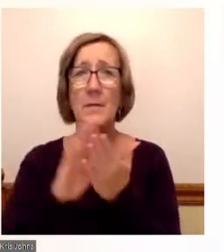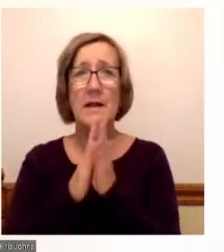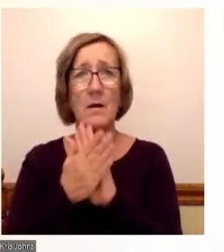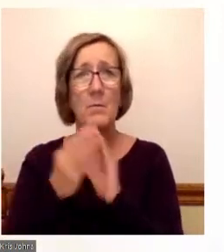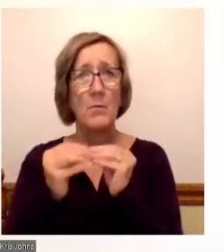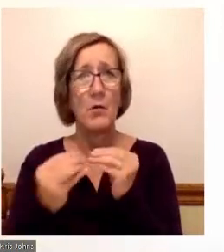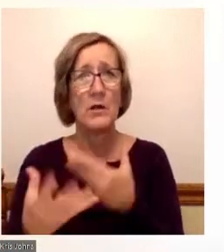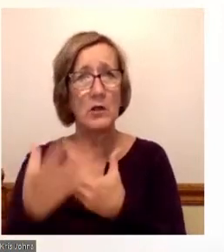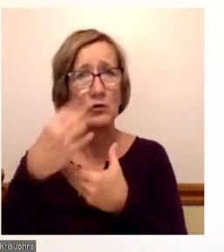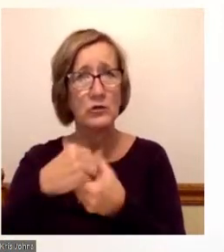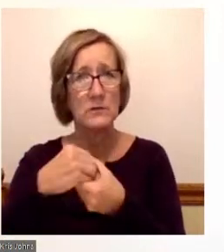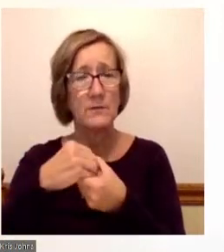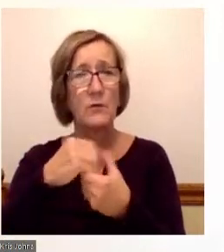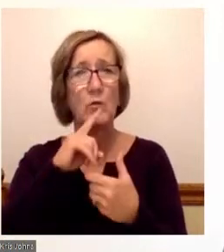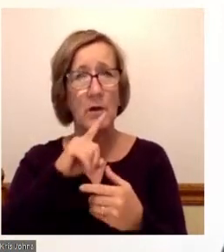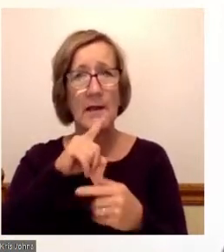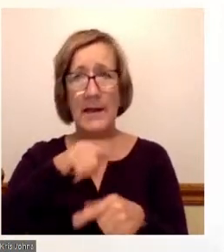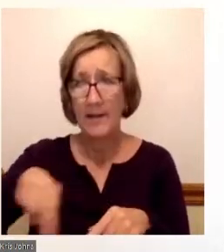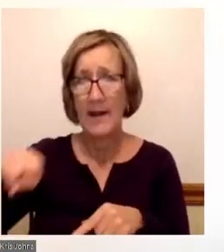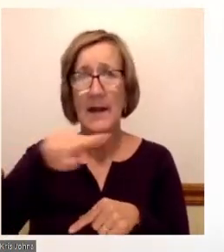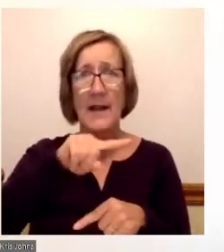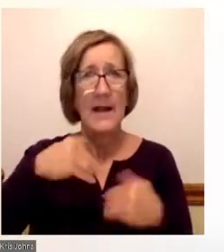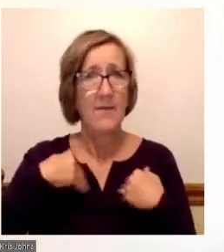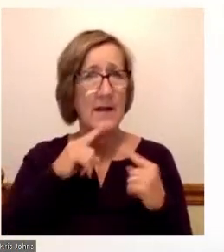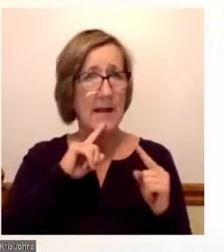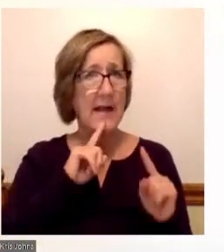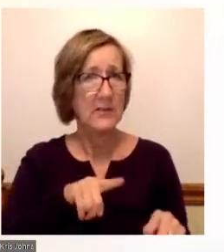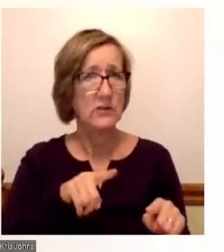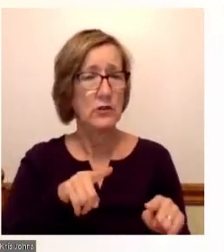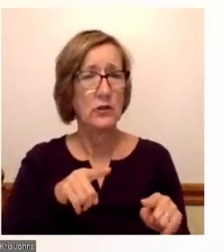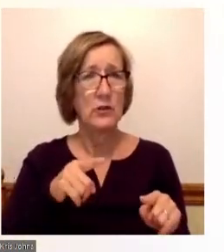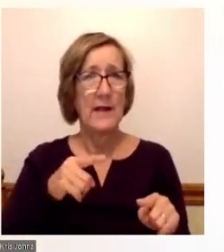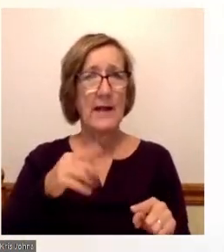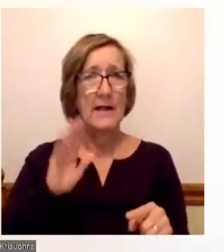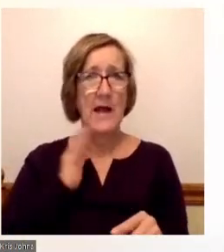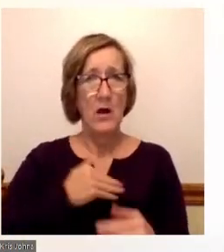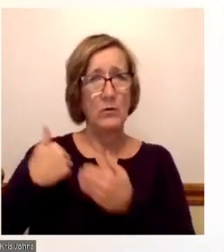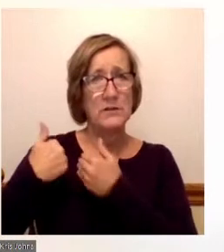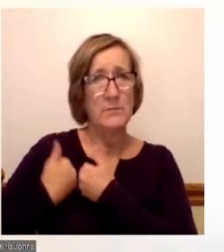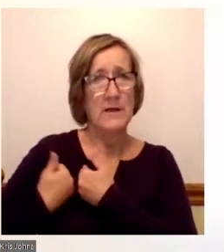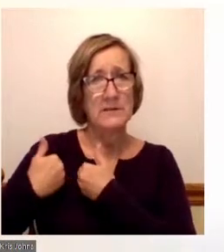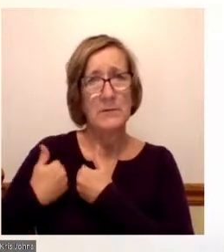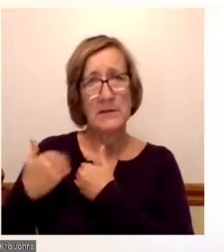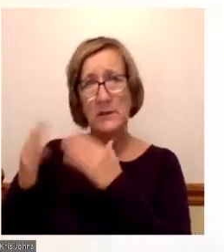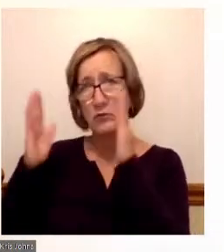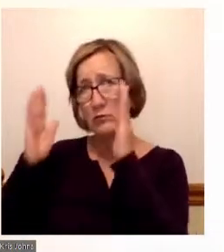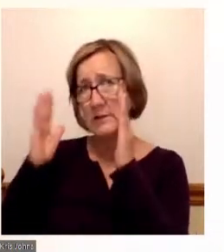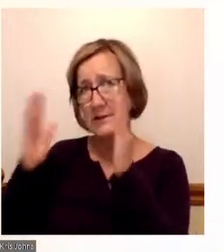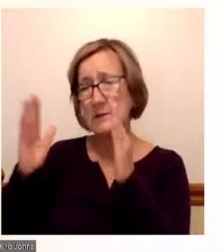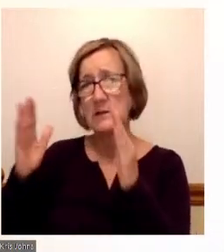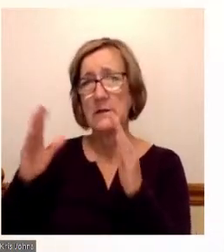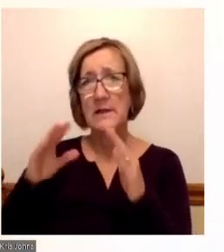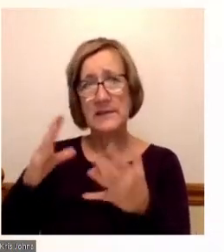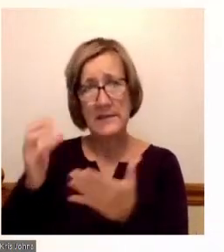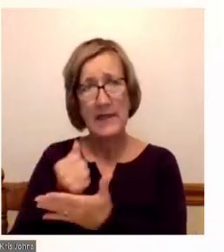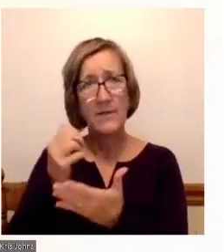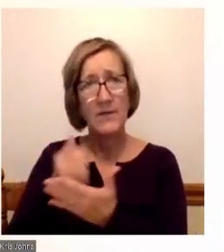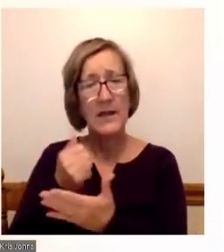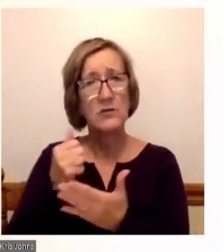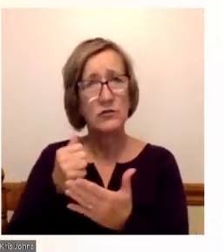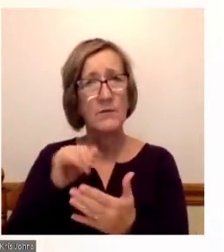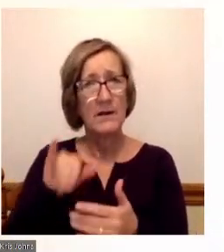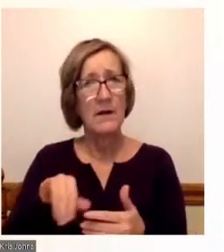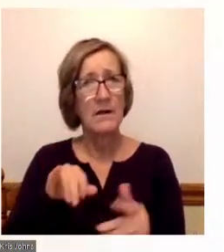have the answer and it's ultimately us, the challenge for the board to listen and enact policies and procedures that take advantage of that. And again,